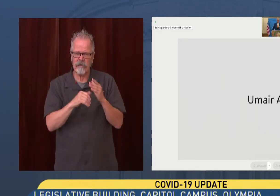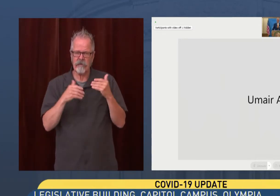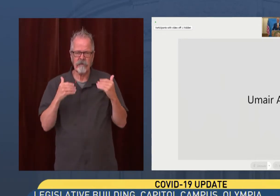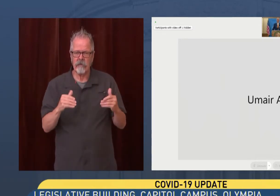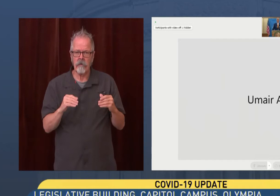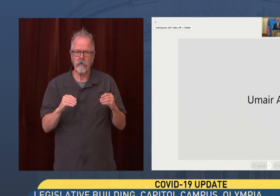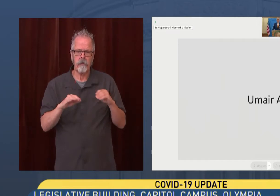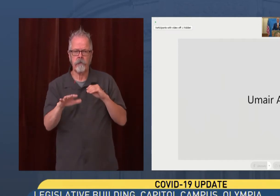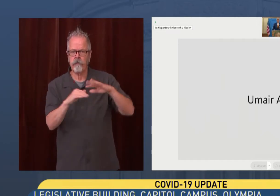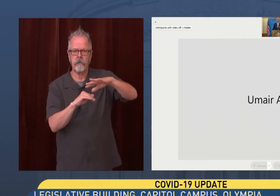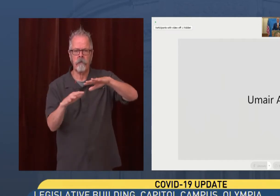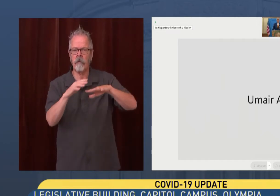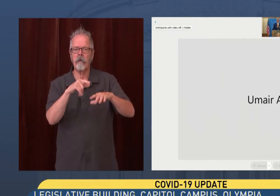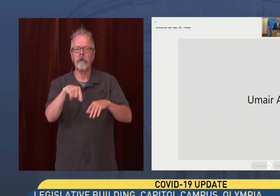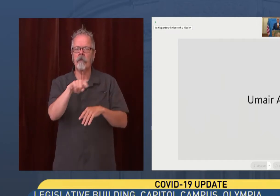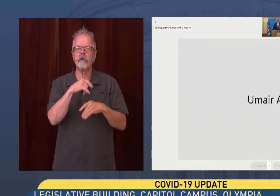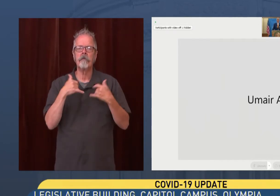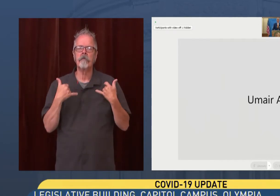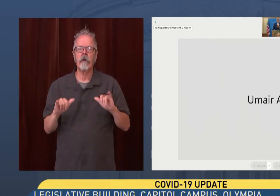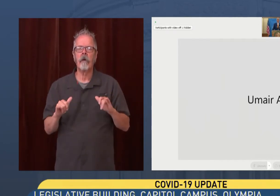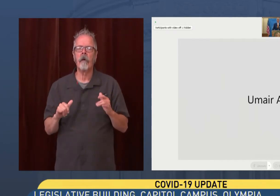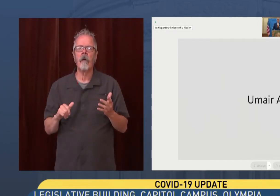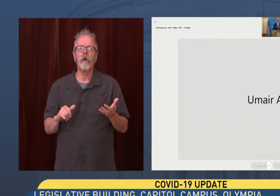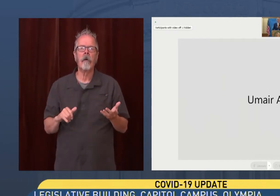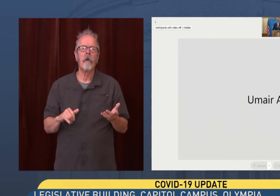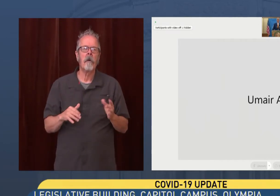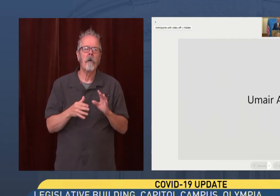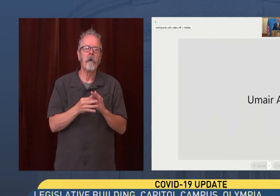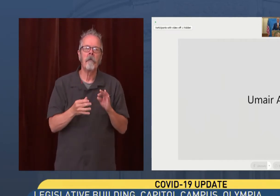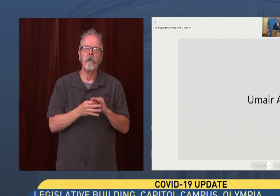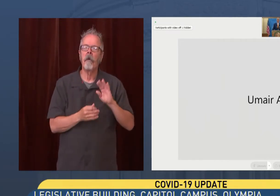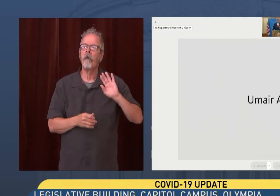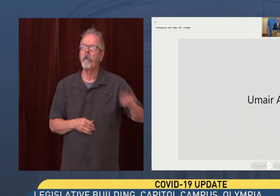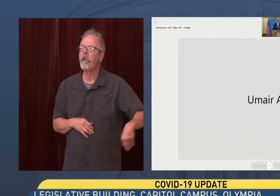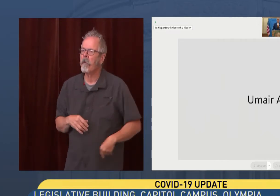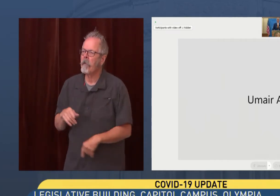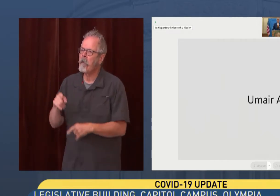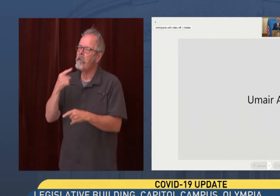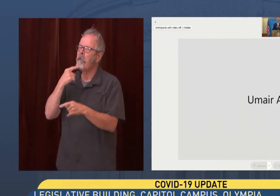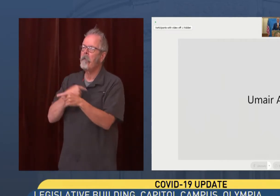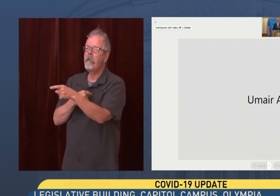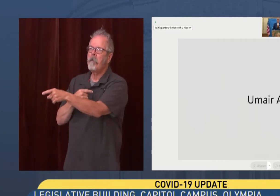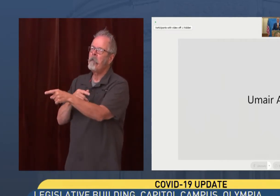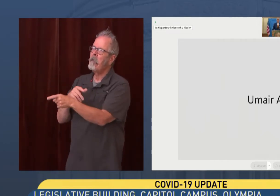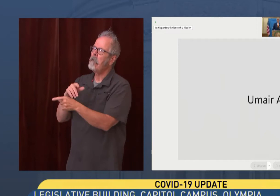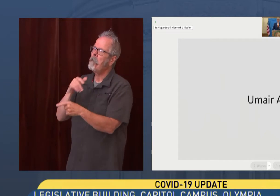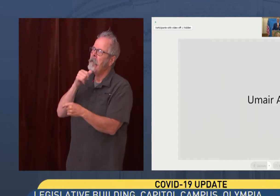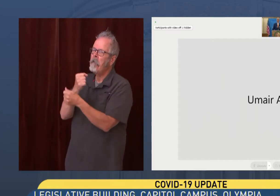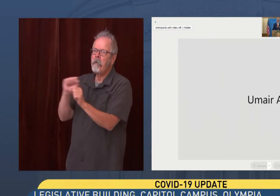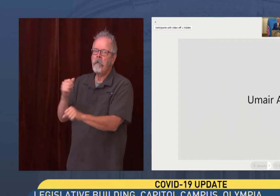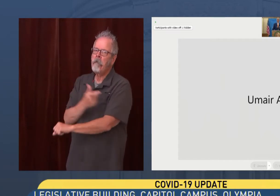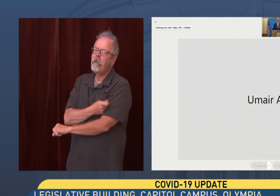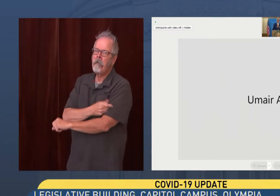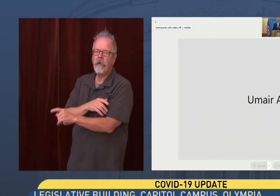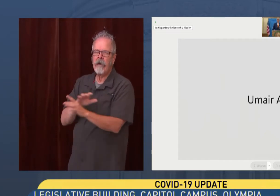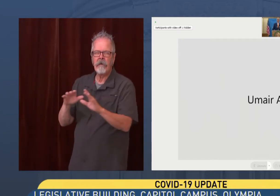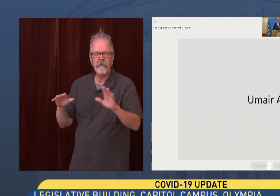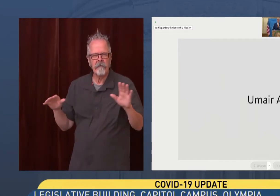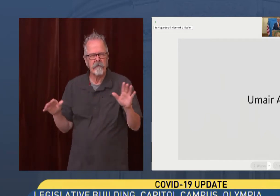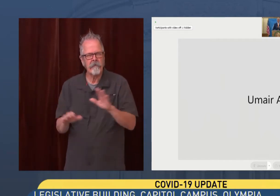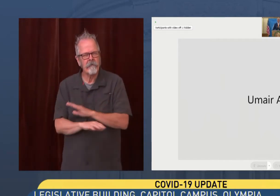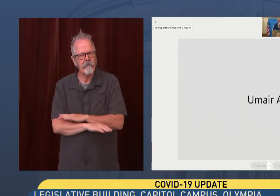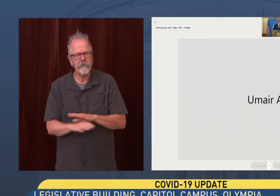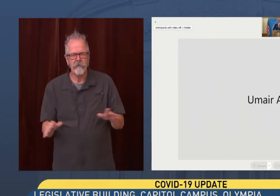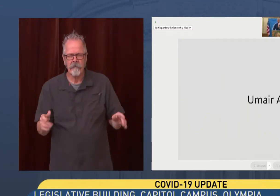not fully getting the message that really, if we want to end this pandemic, we do have to get vaccinated and do whatever we can.